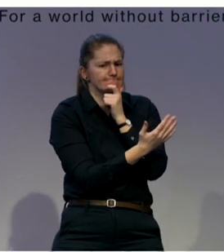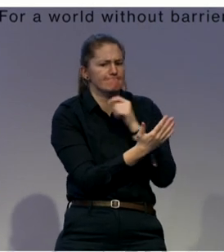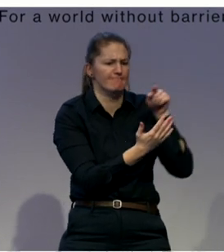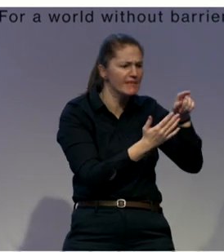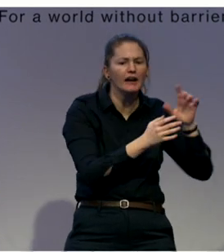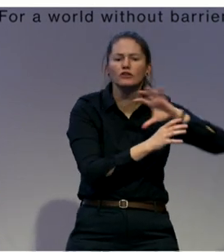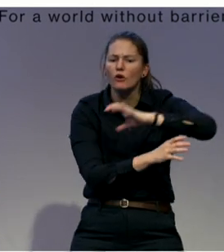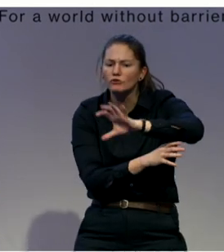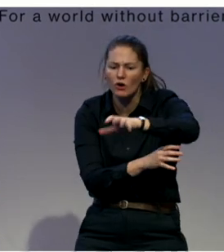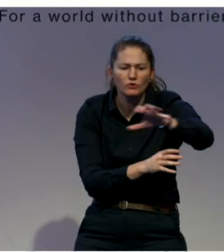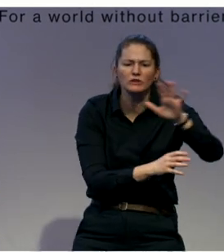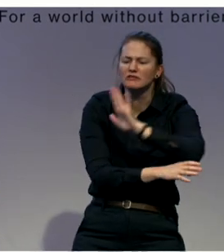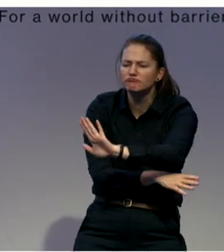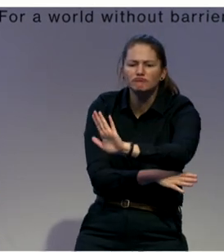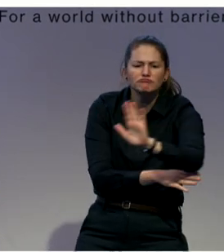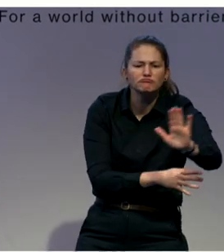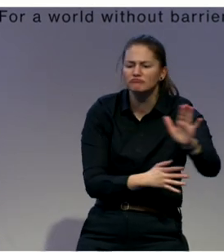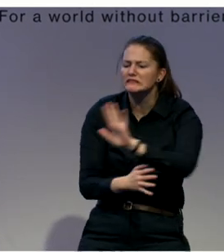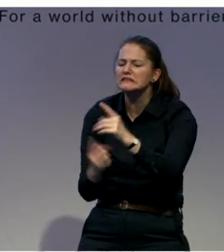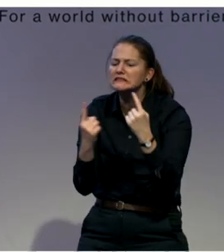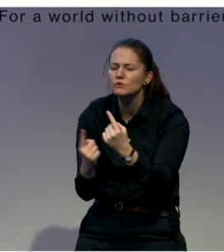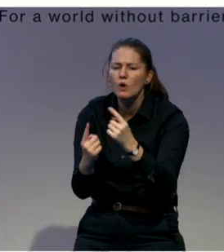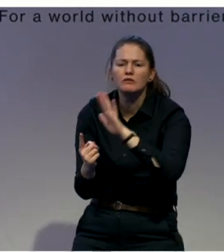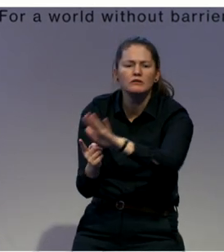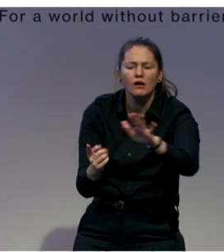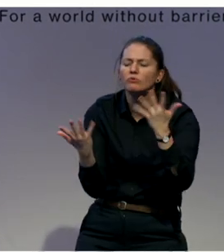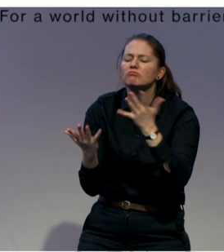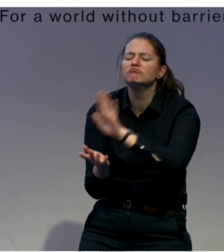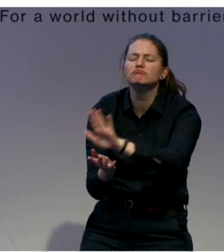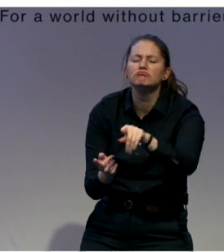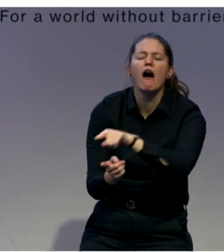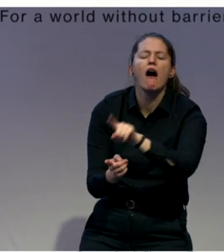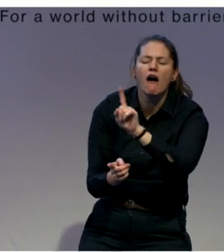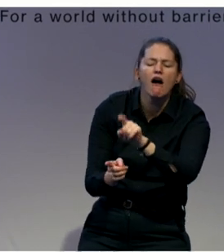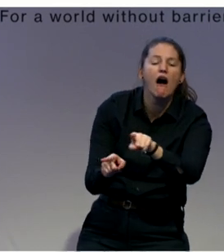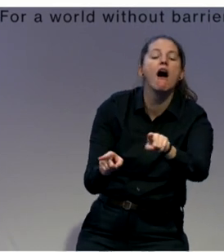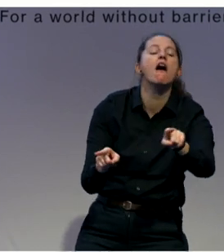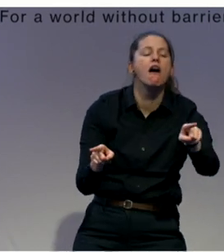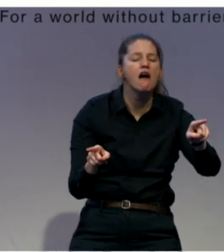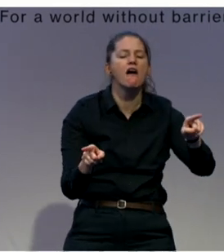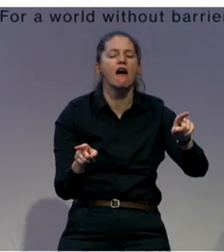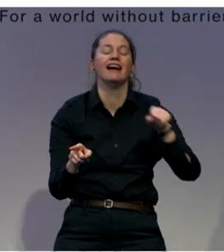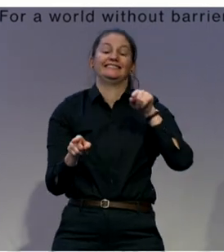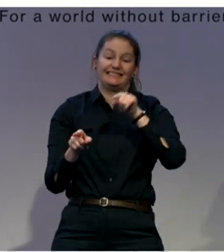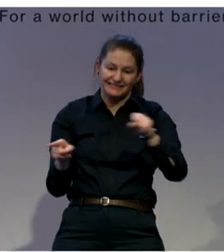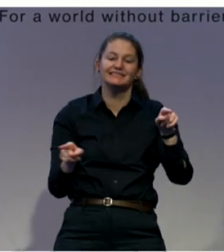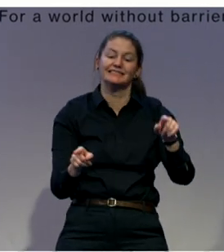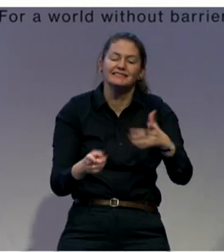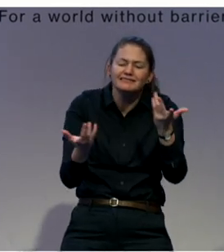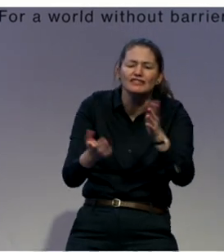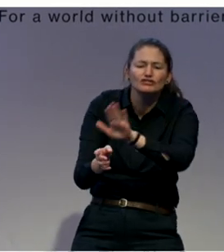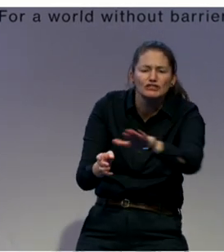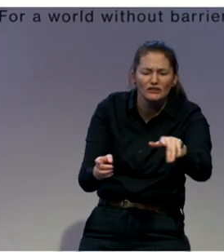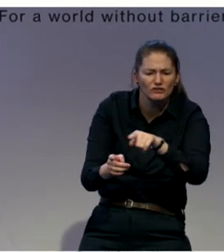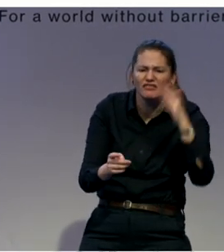analysis of the concrete situation of children. Concrete reasons of entering institutions, resources,